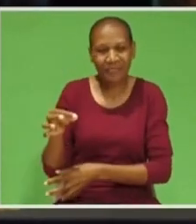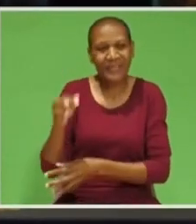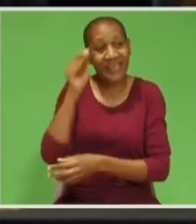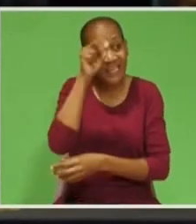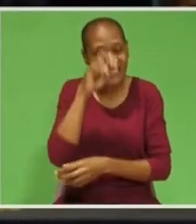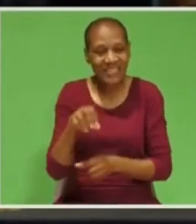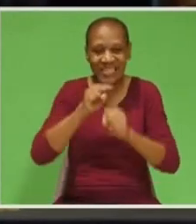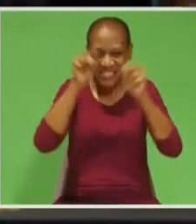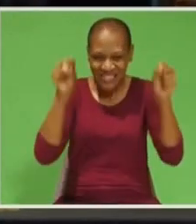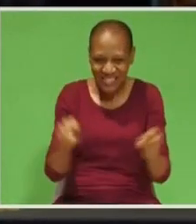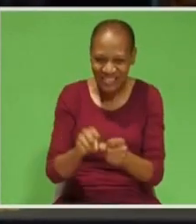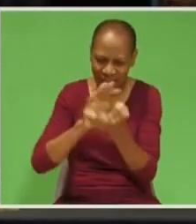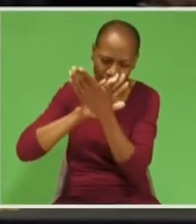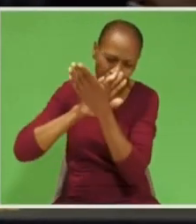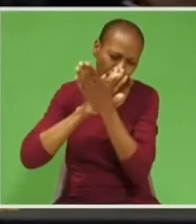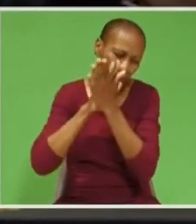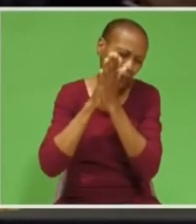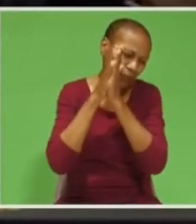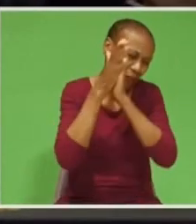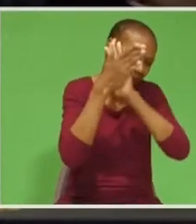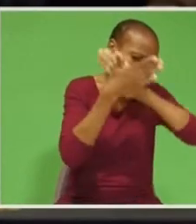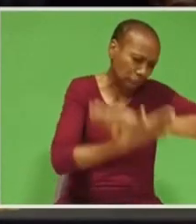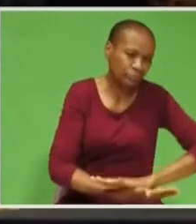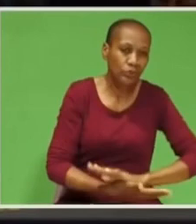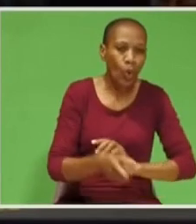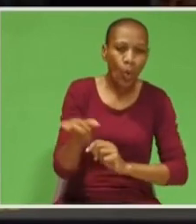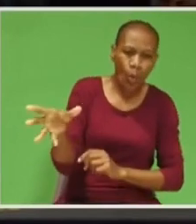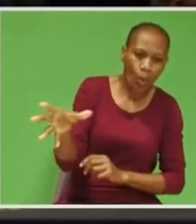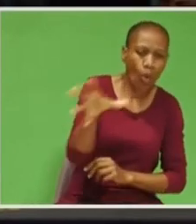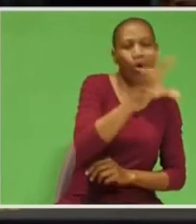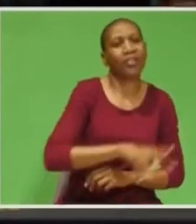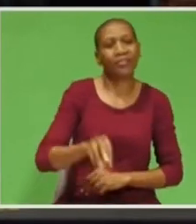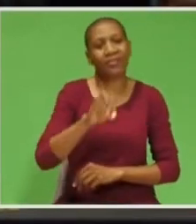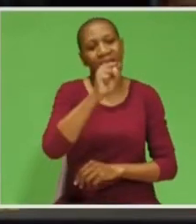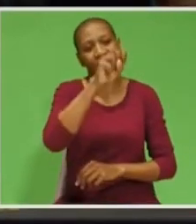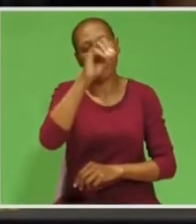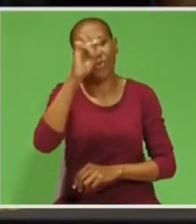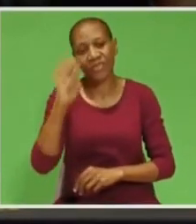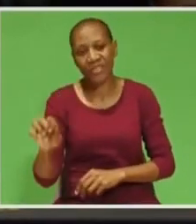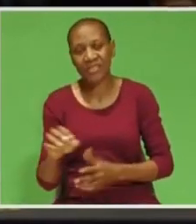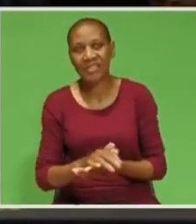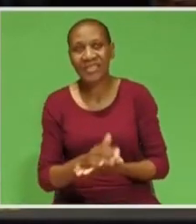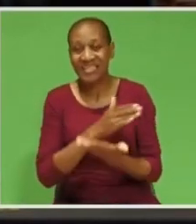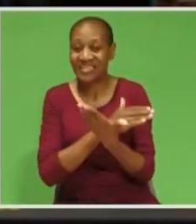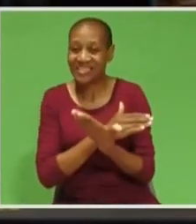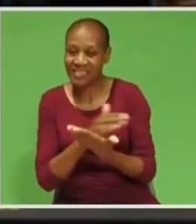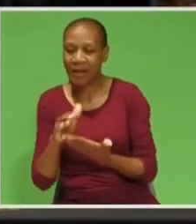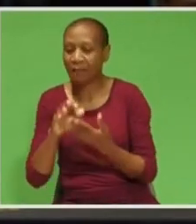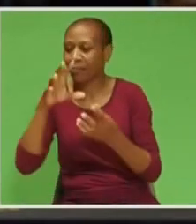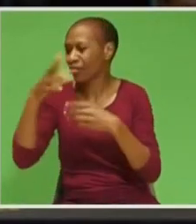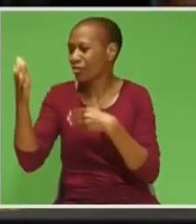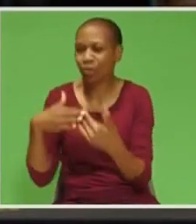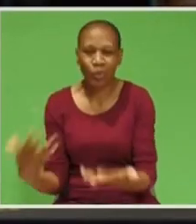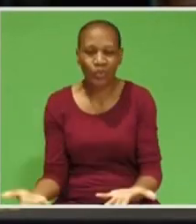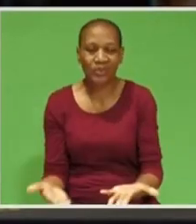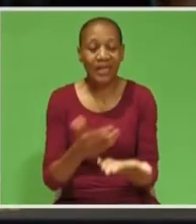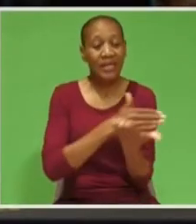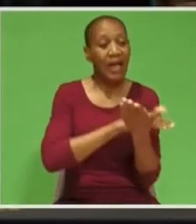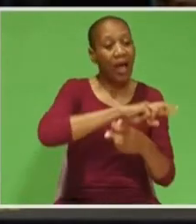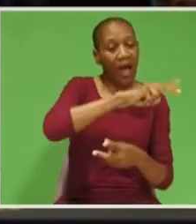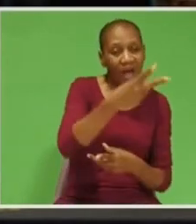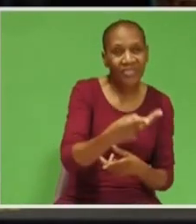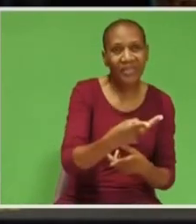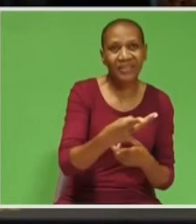obliterated each of these entities, some to extinction, whilst others